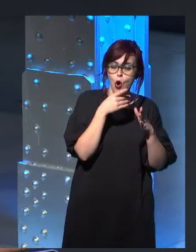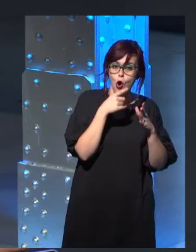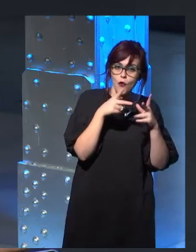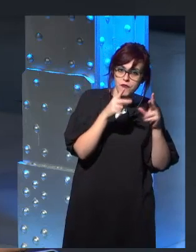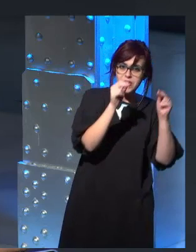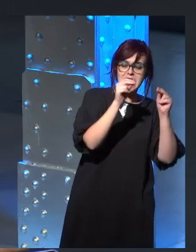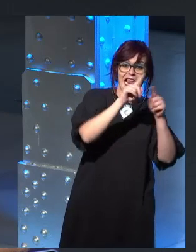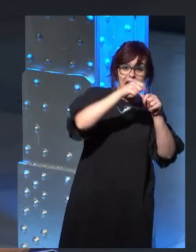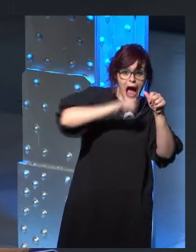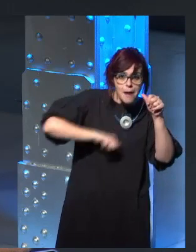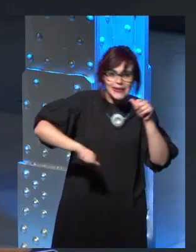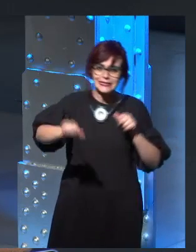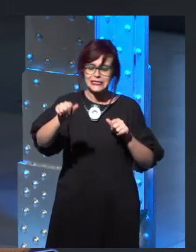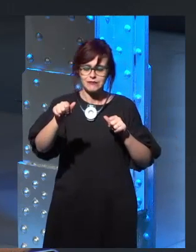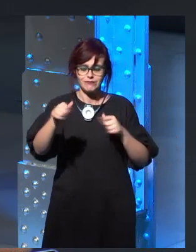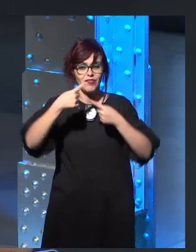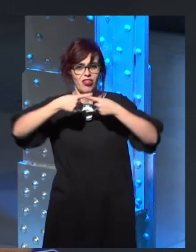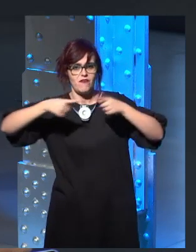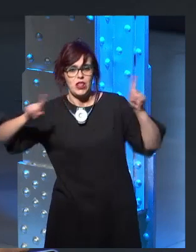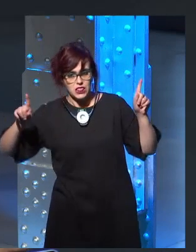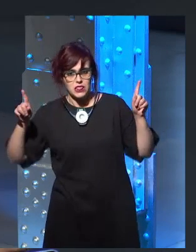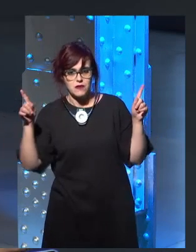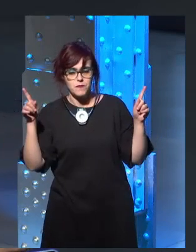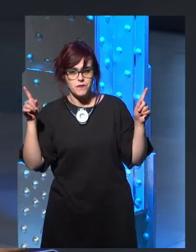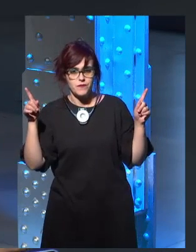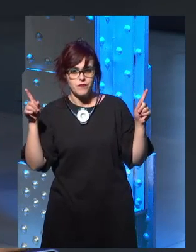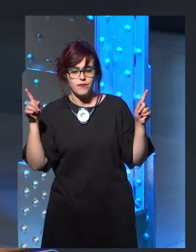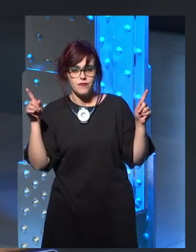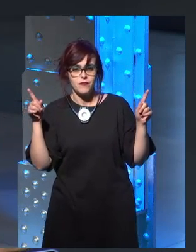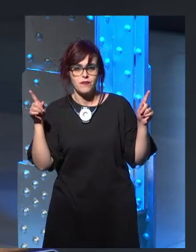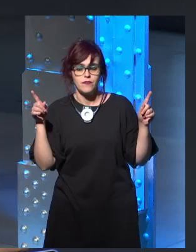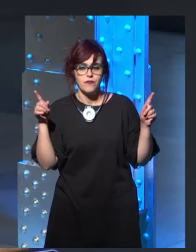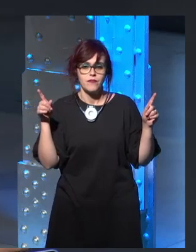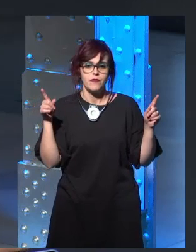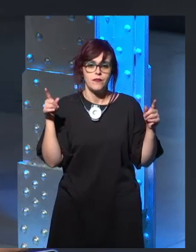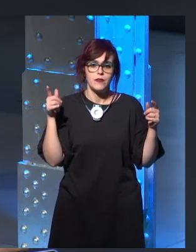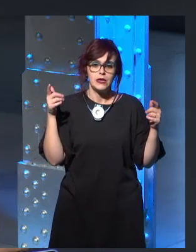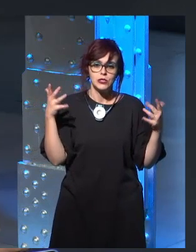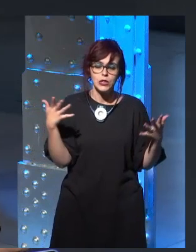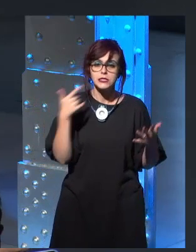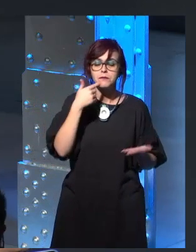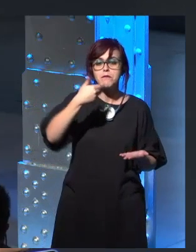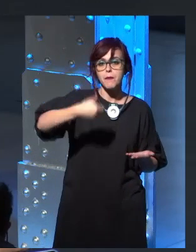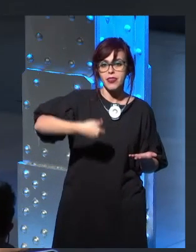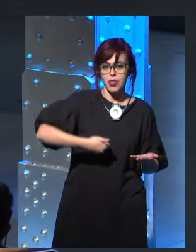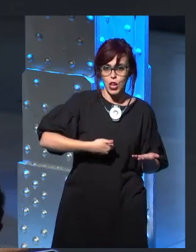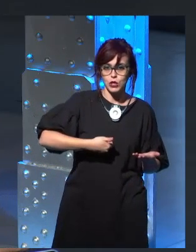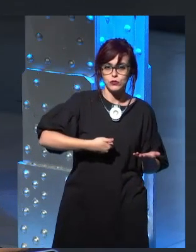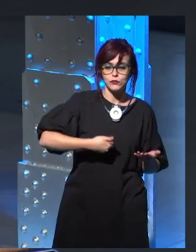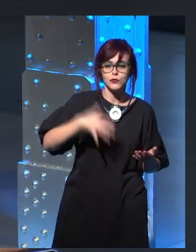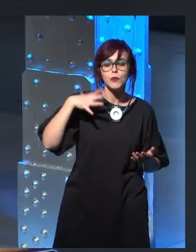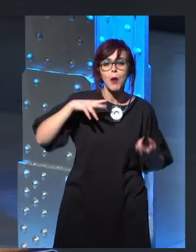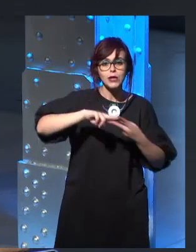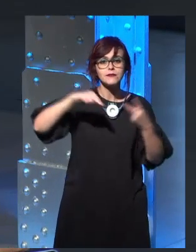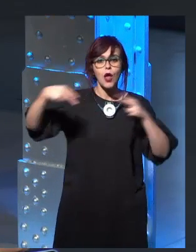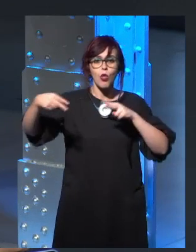But I had stuck with it, obviously, for the website and the, you know. And then, uh, I was asked again to subtitle for the sixth